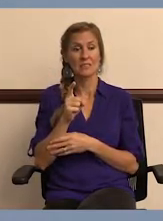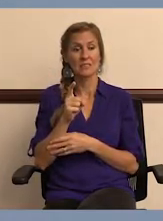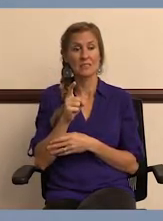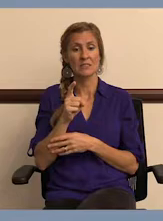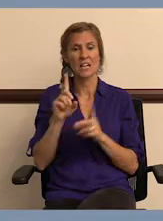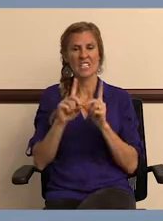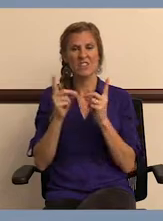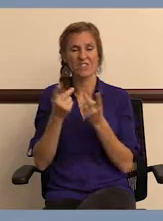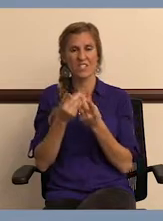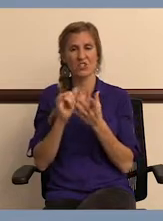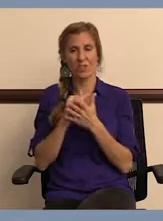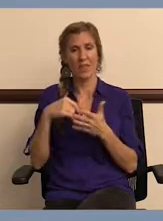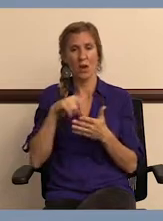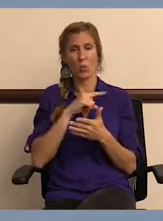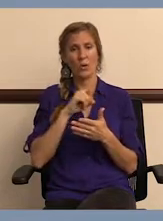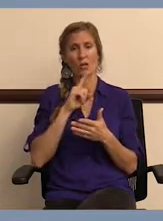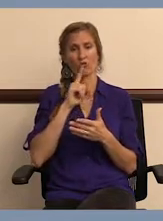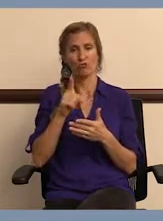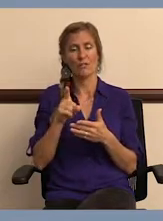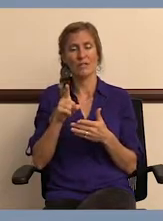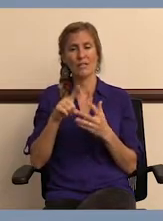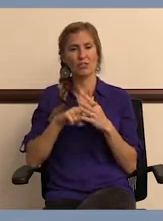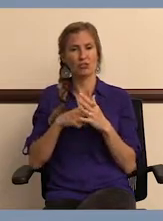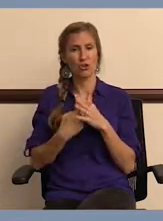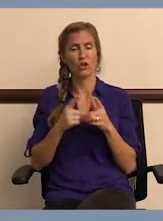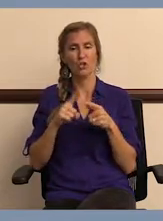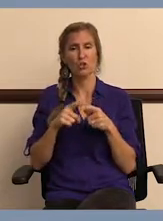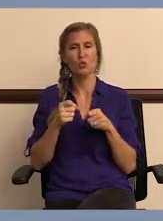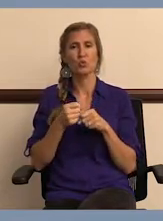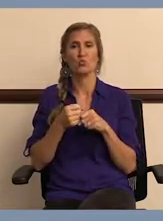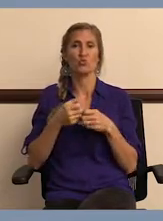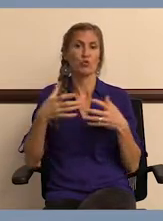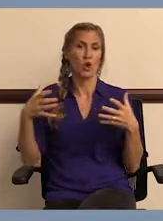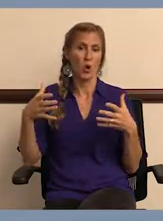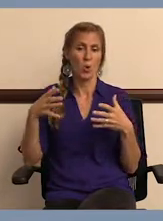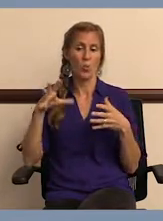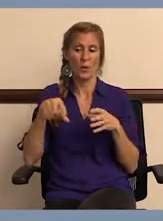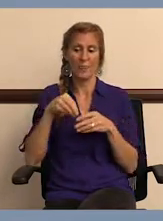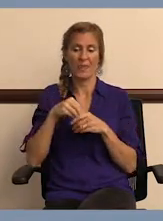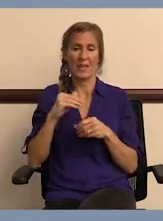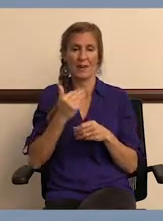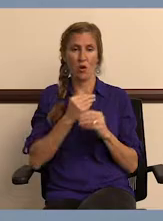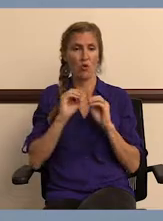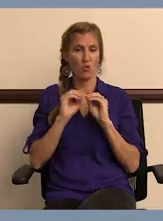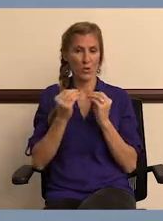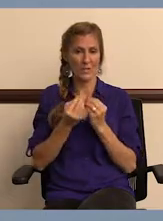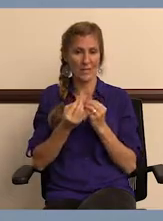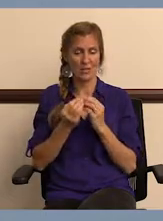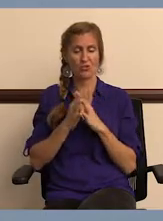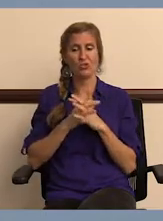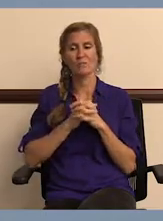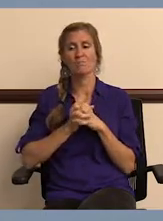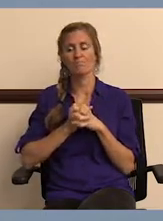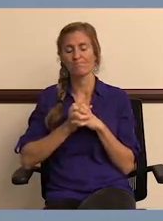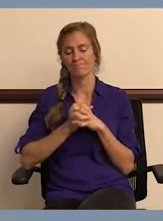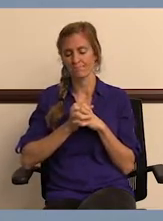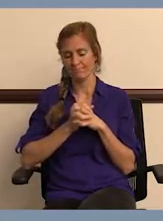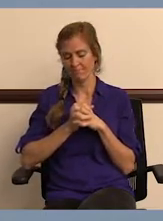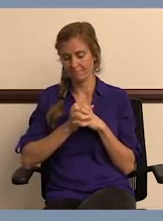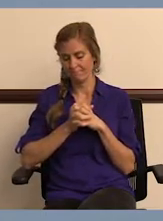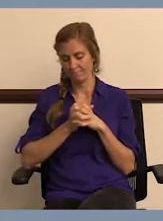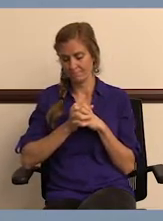division that we've really just started to grow within our organization.